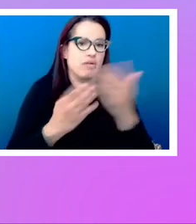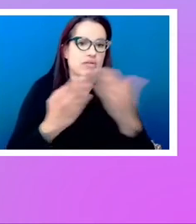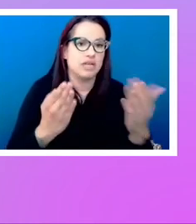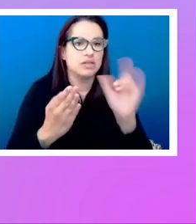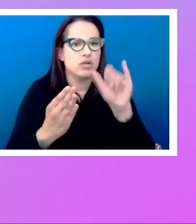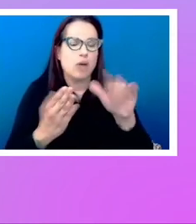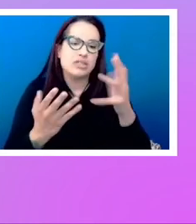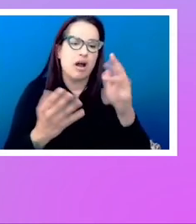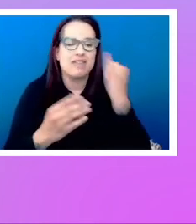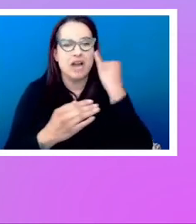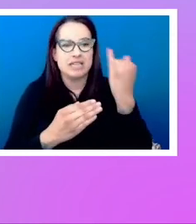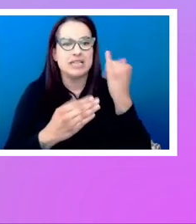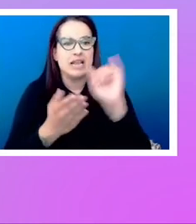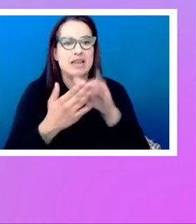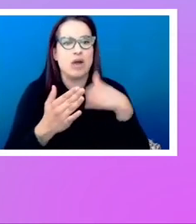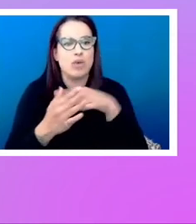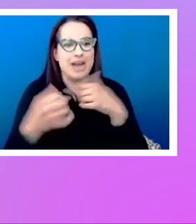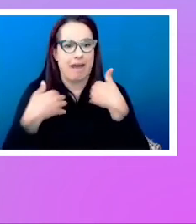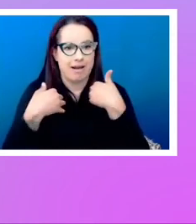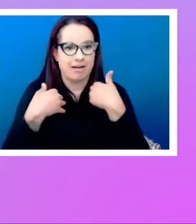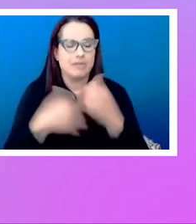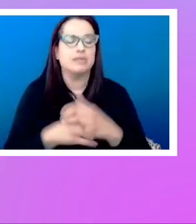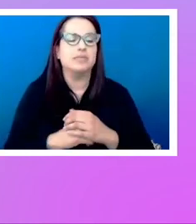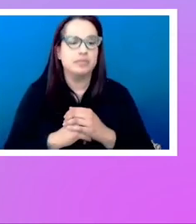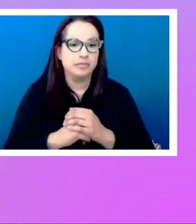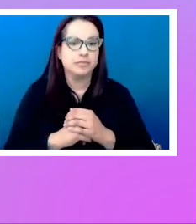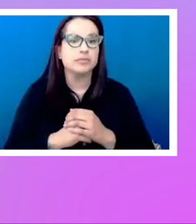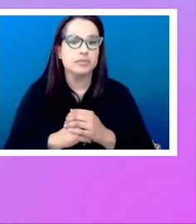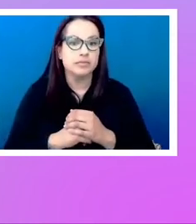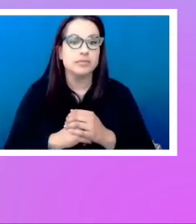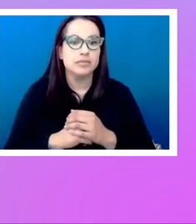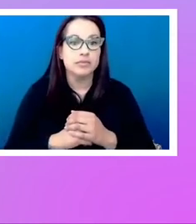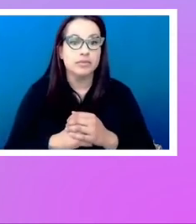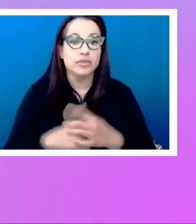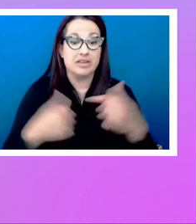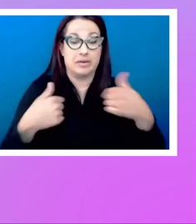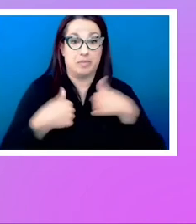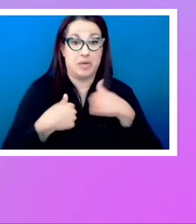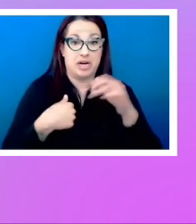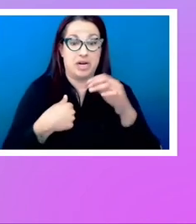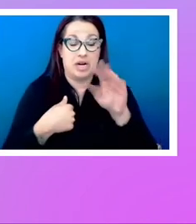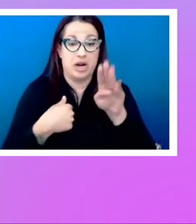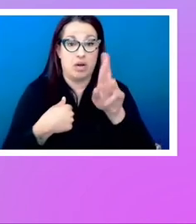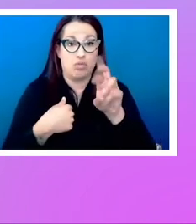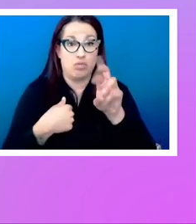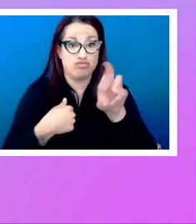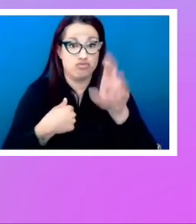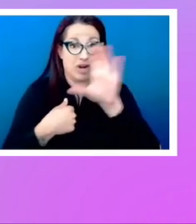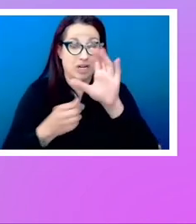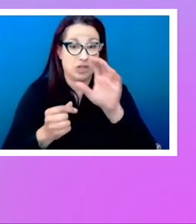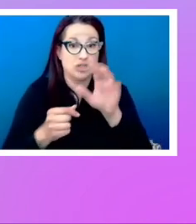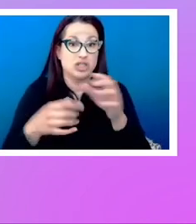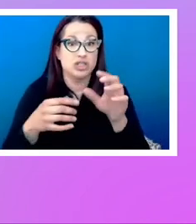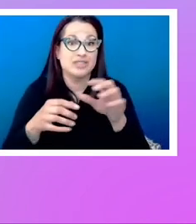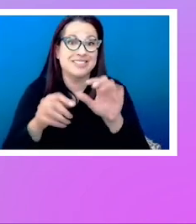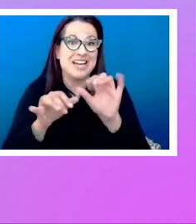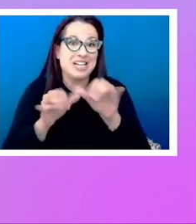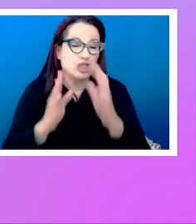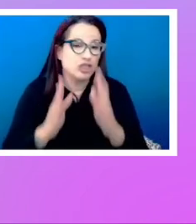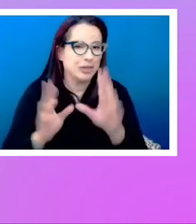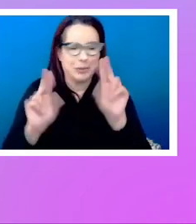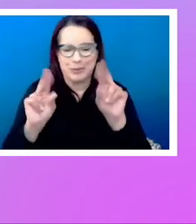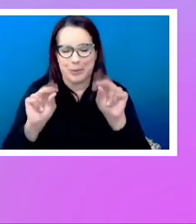an idea that we had. Now, I'm not a browser engineer. And, you know, I'm on the CSS working group. But, you know, I